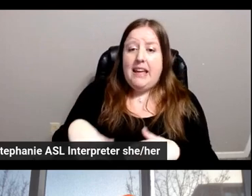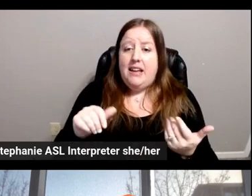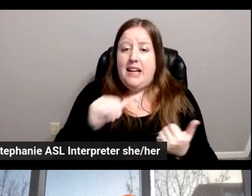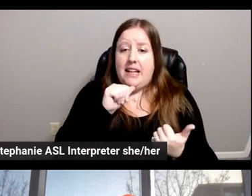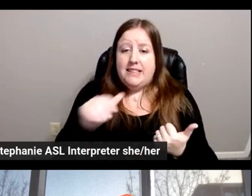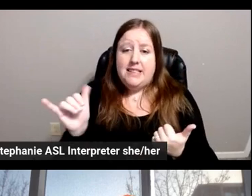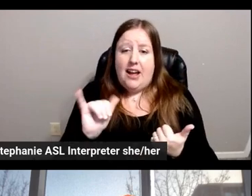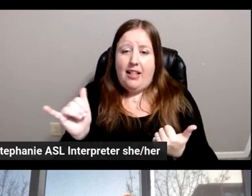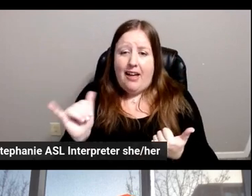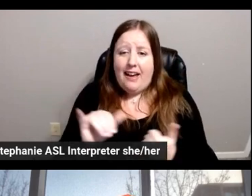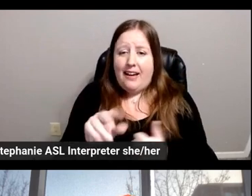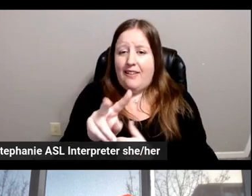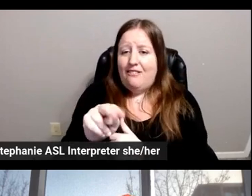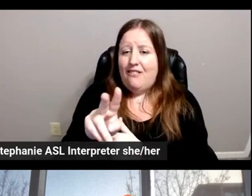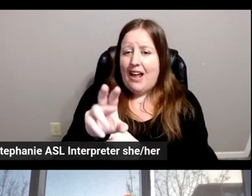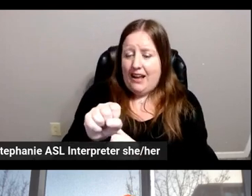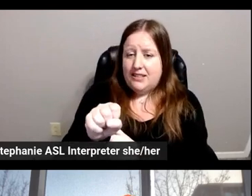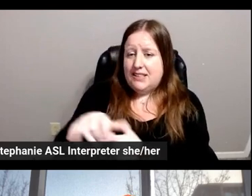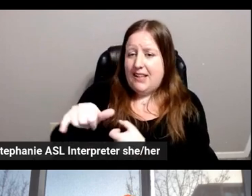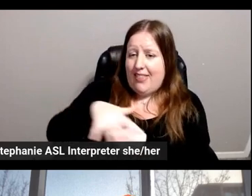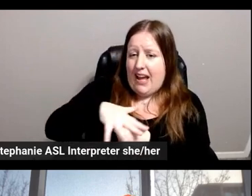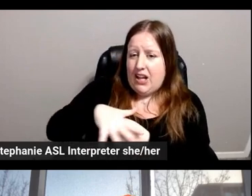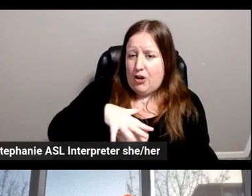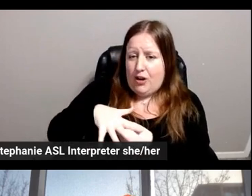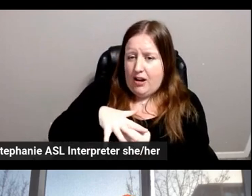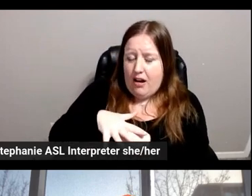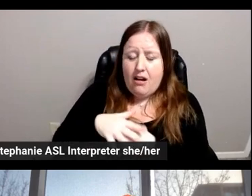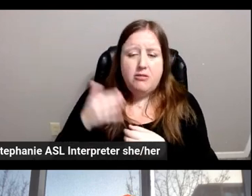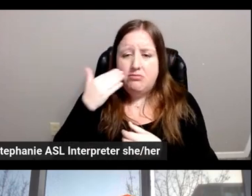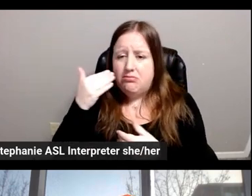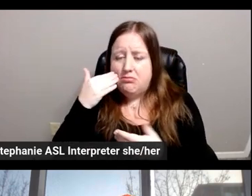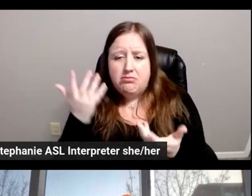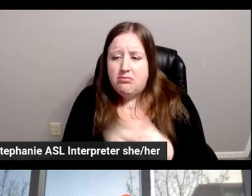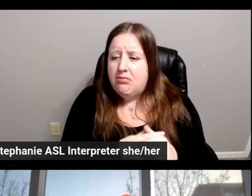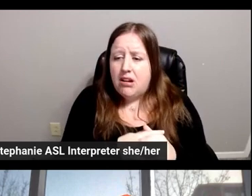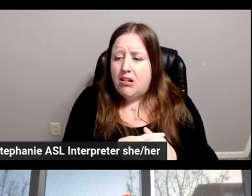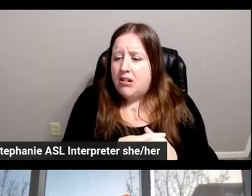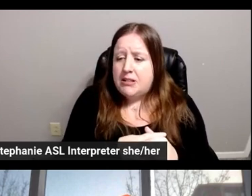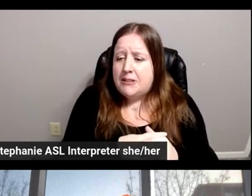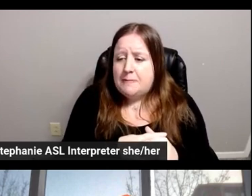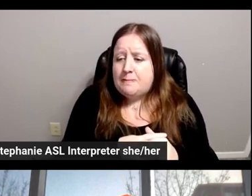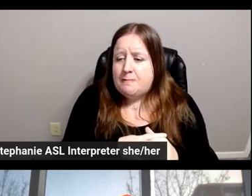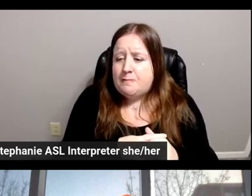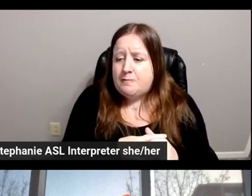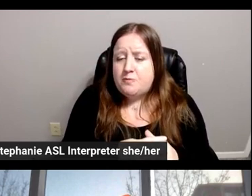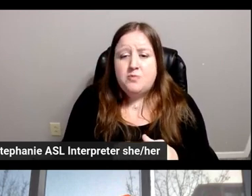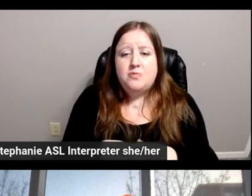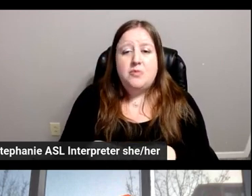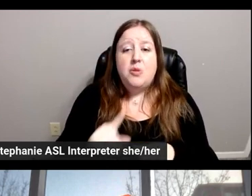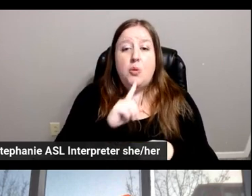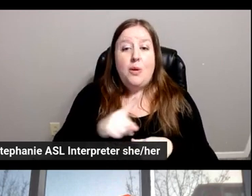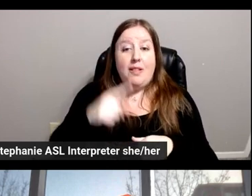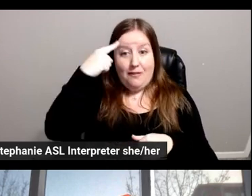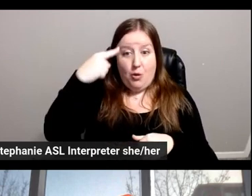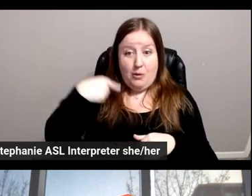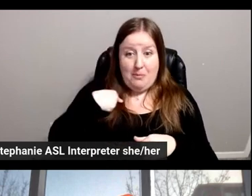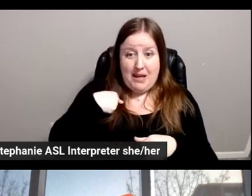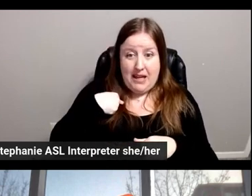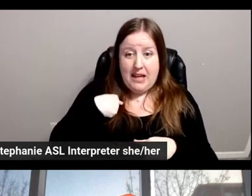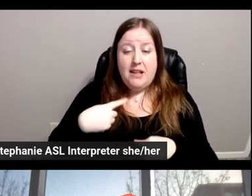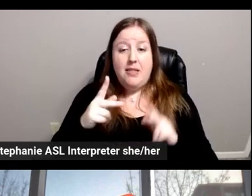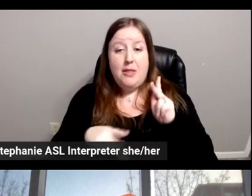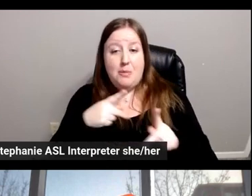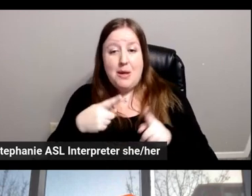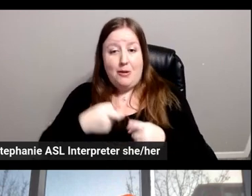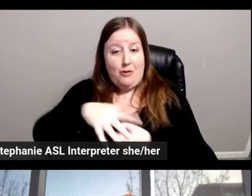like Venice. It's a non-touristic place of Italy, right? So, and that was a scream even for us, for the people from the